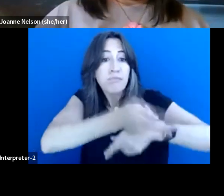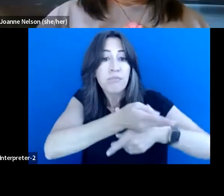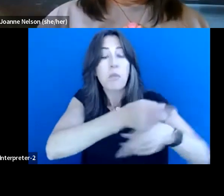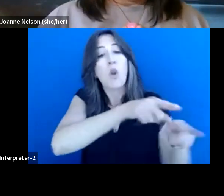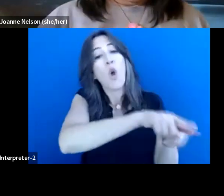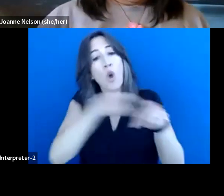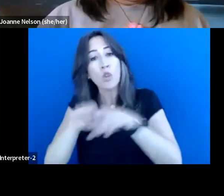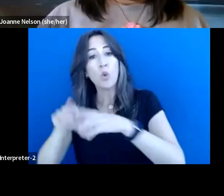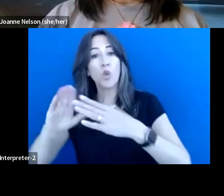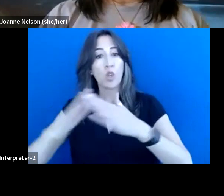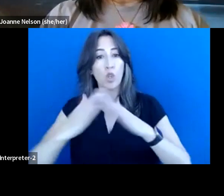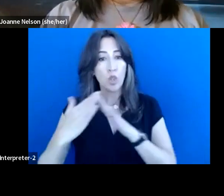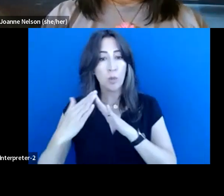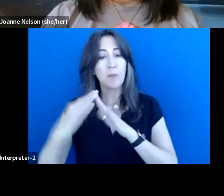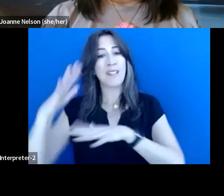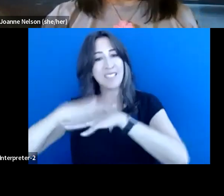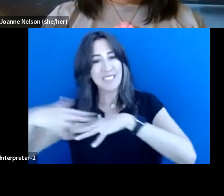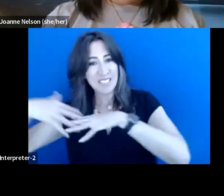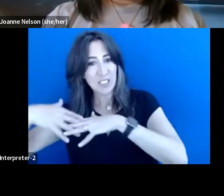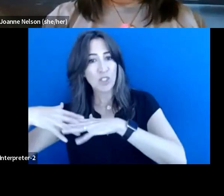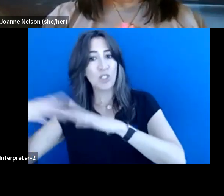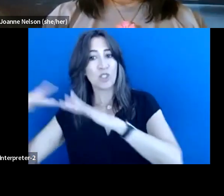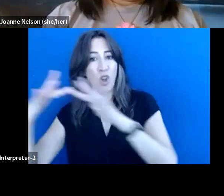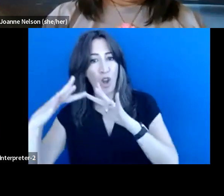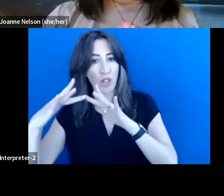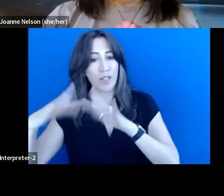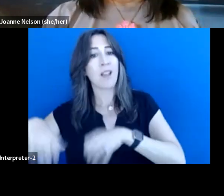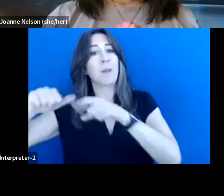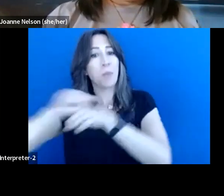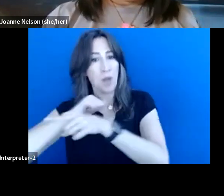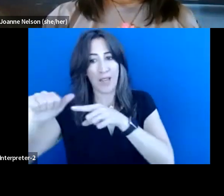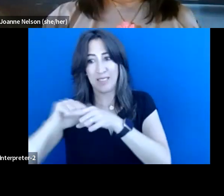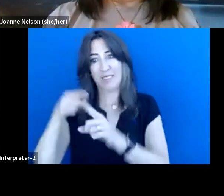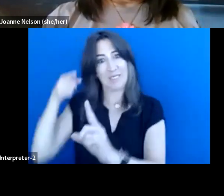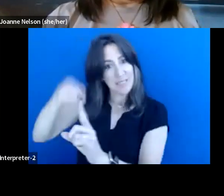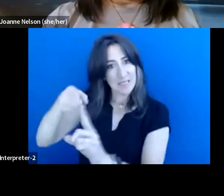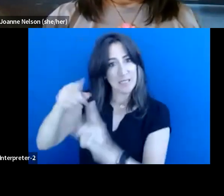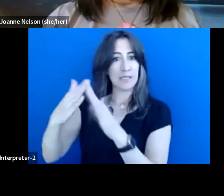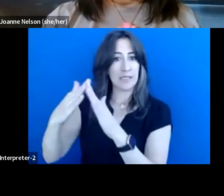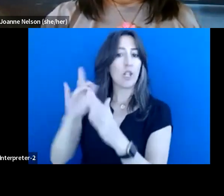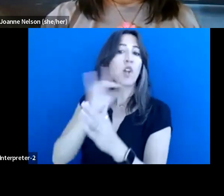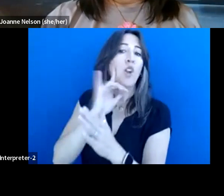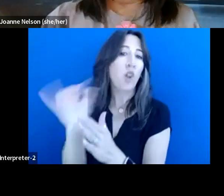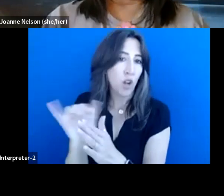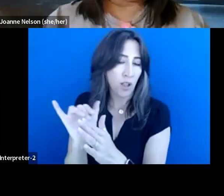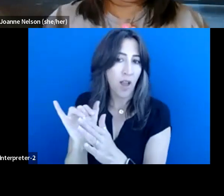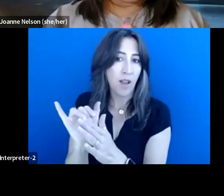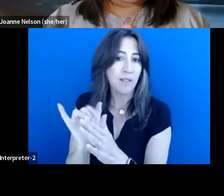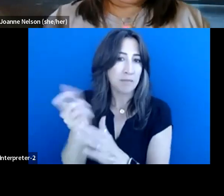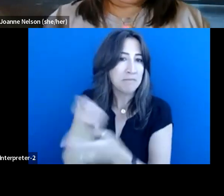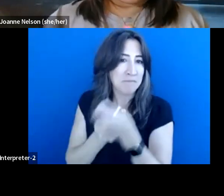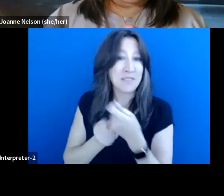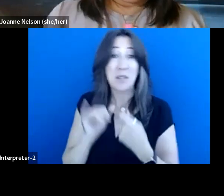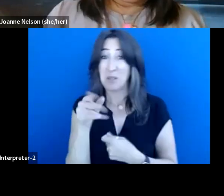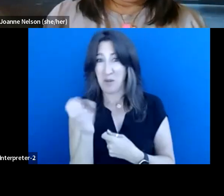Indigenous contexts and practices that we can look at in cities? And so, Joanne, I'm sure you have a lot to say, you